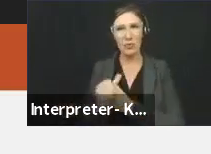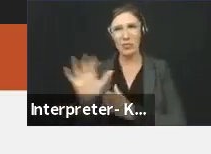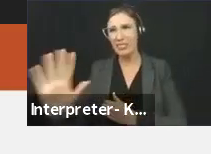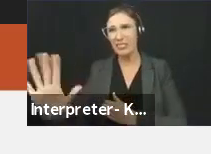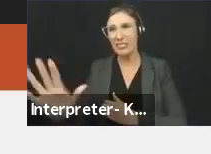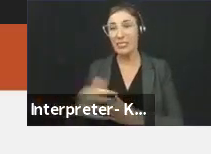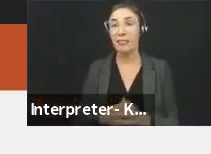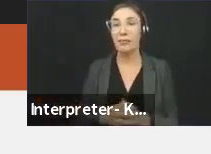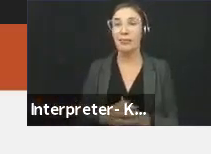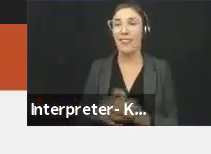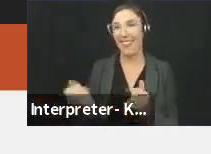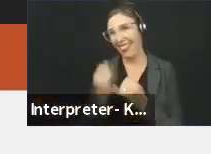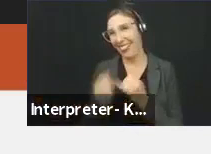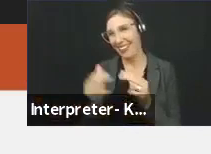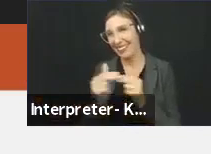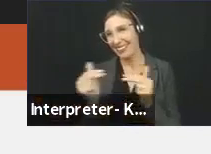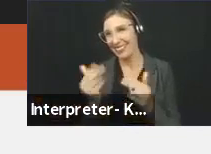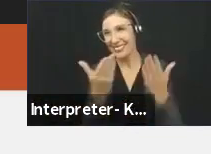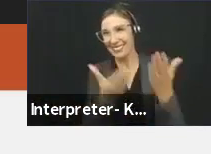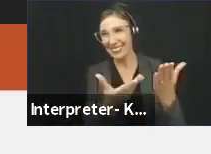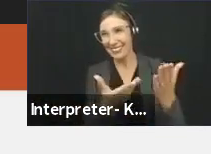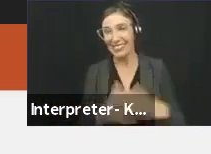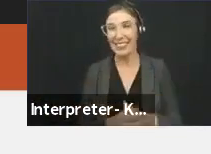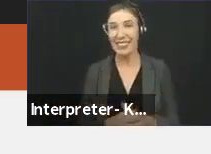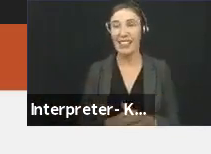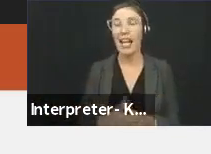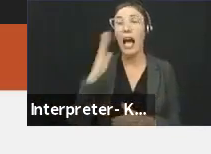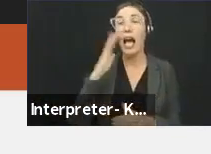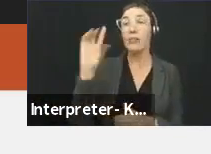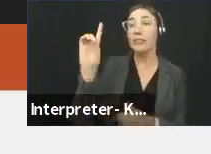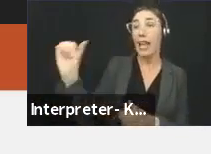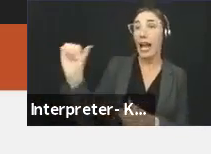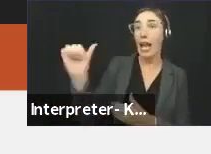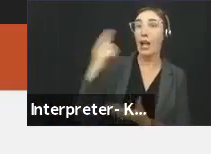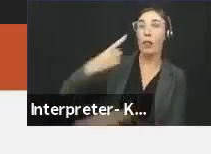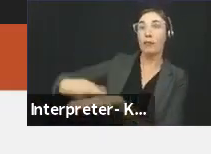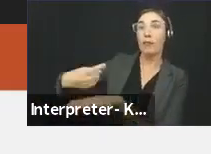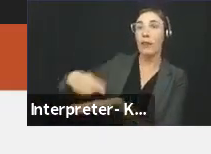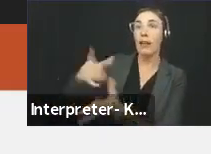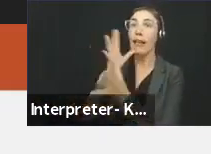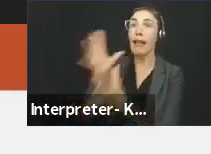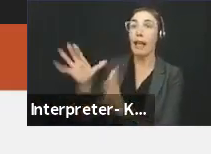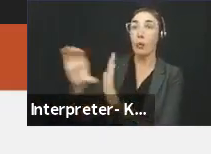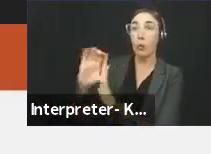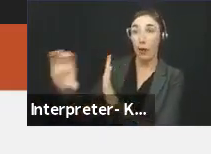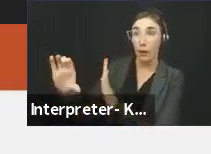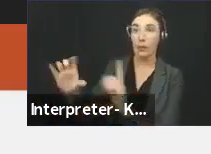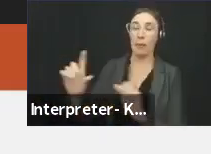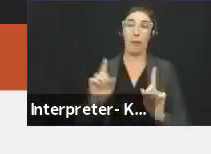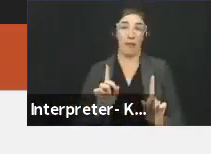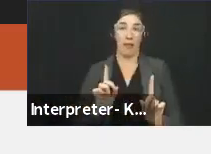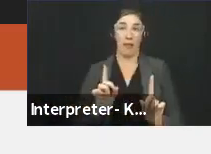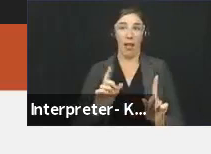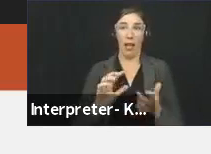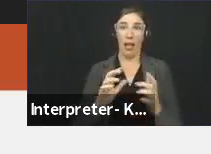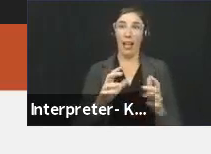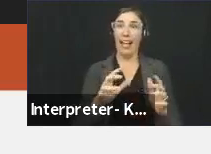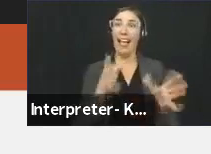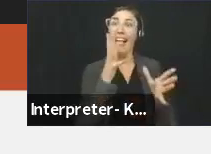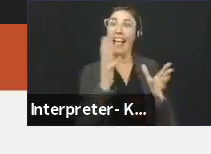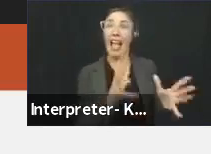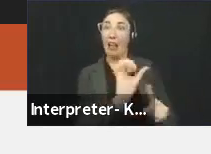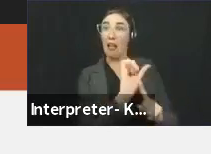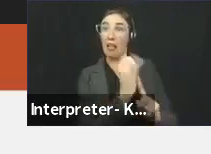Okay, here's my last slide. And I know the district attorney is going to speak to you about hate crimes, but I want to share a couple of tips about responding to hate incidents.